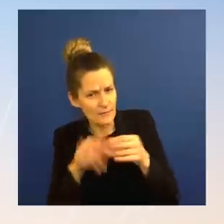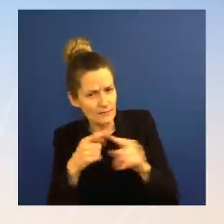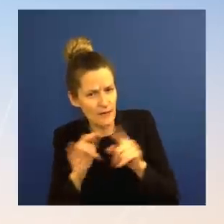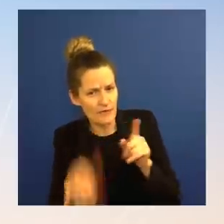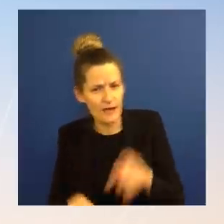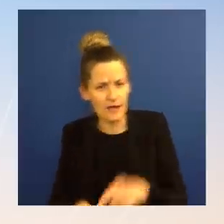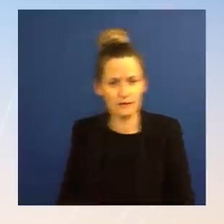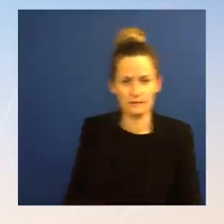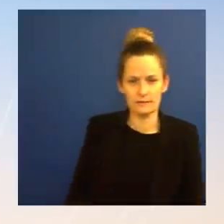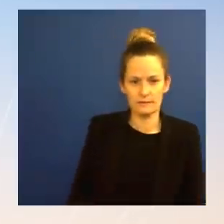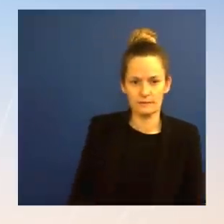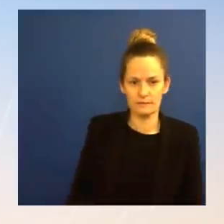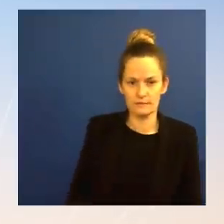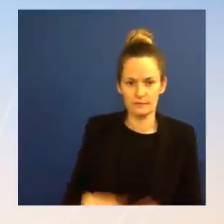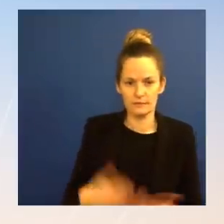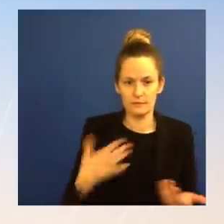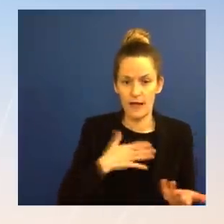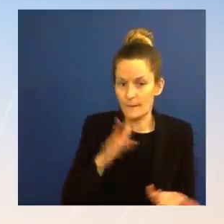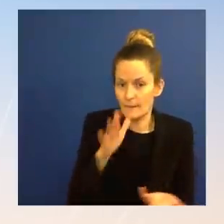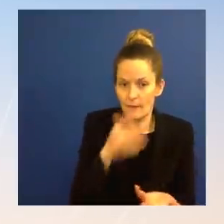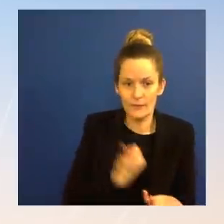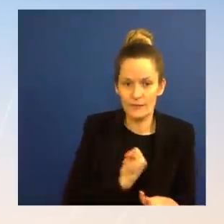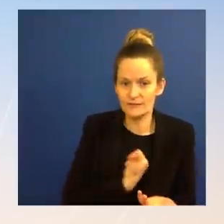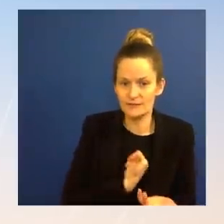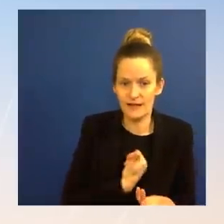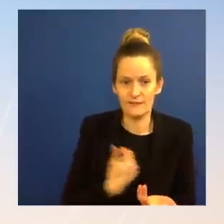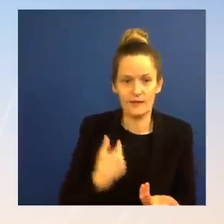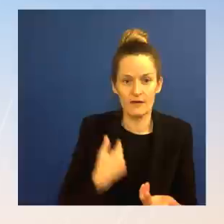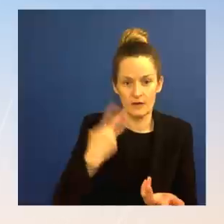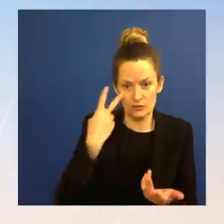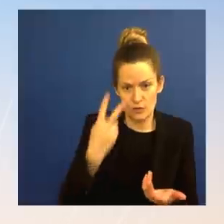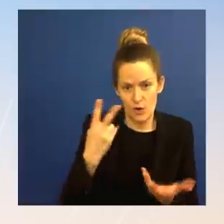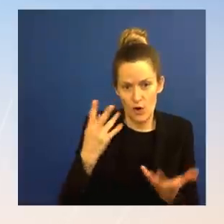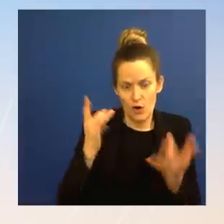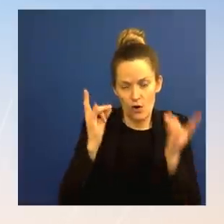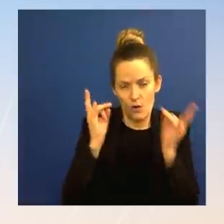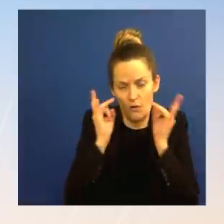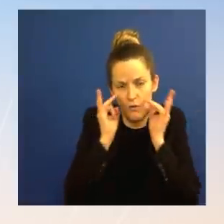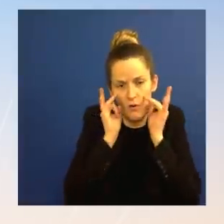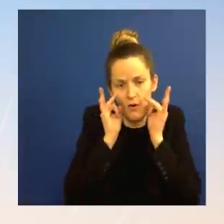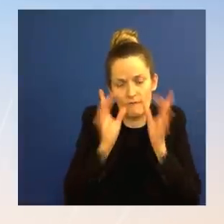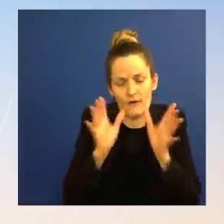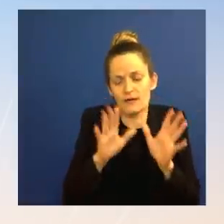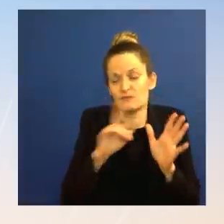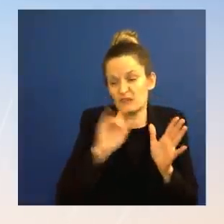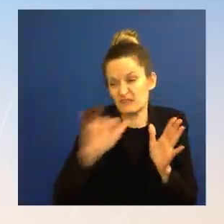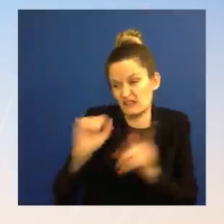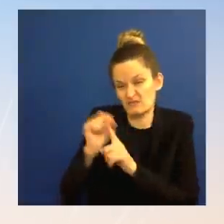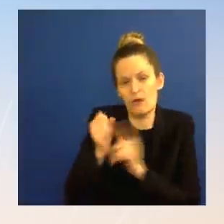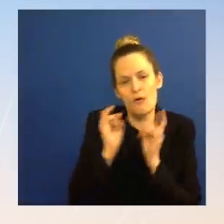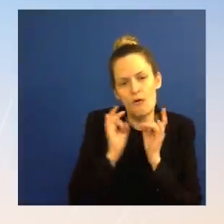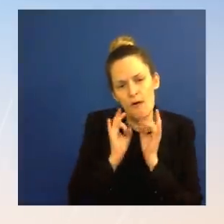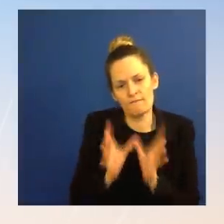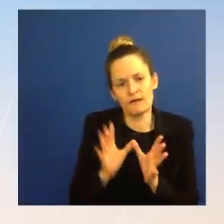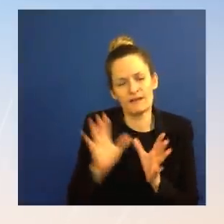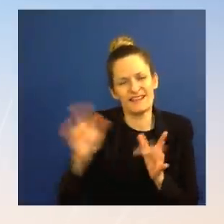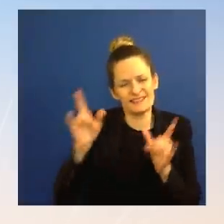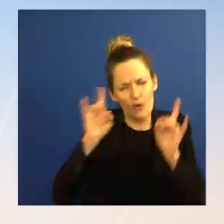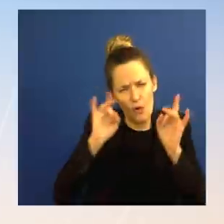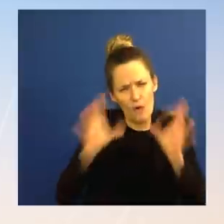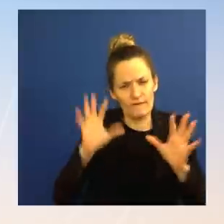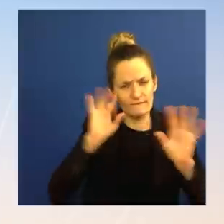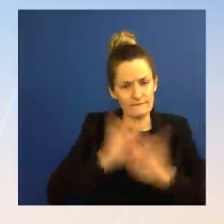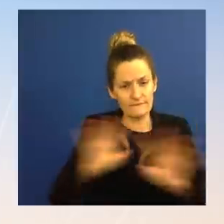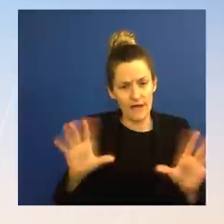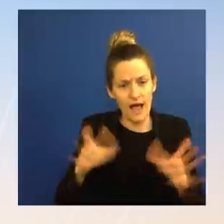the barbaric use of military force to go after innocent civilians in a sovereign country.